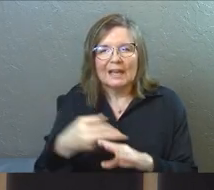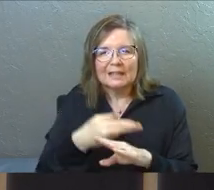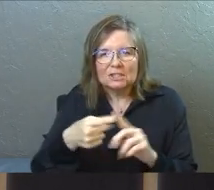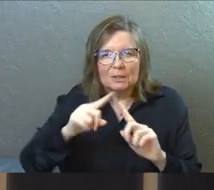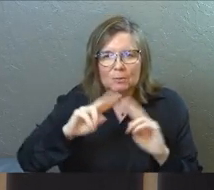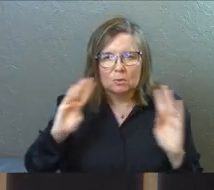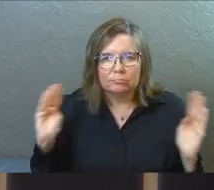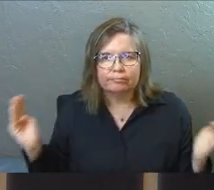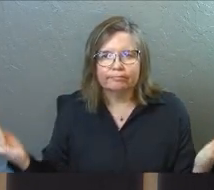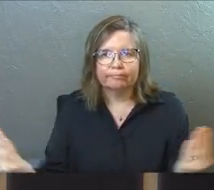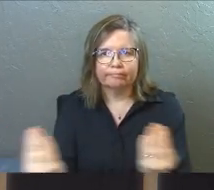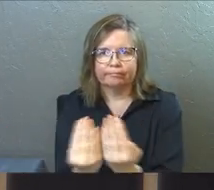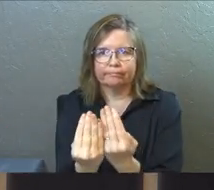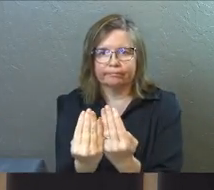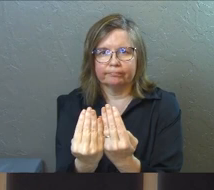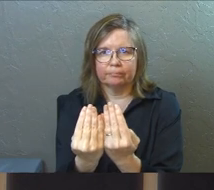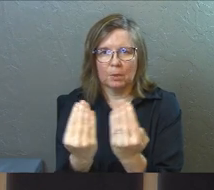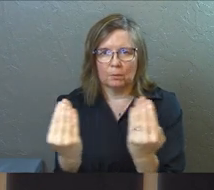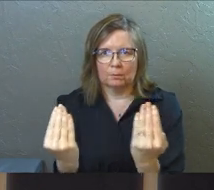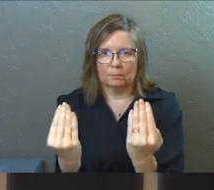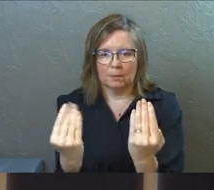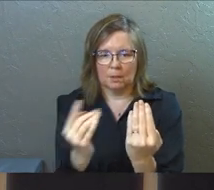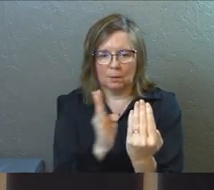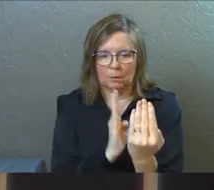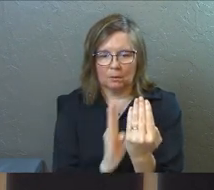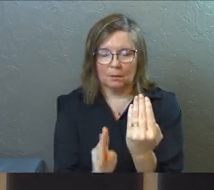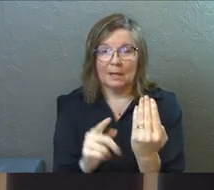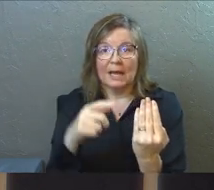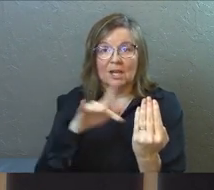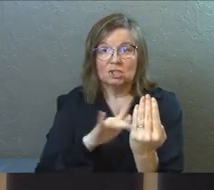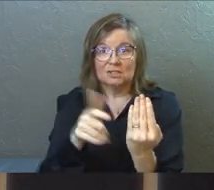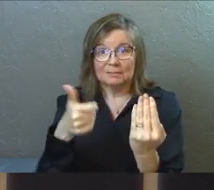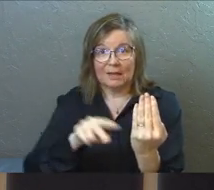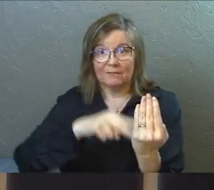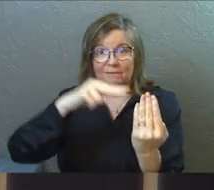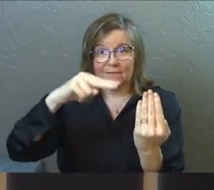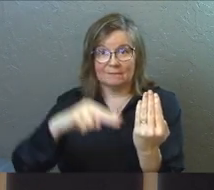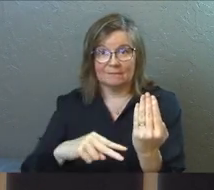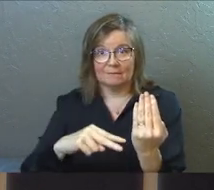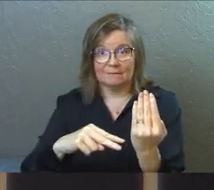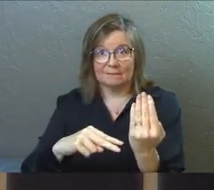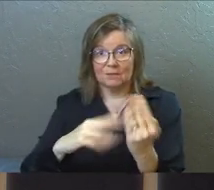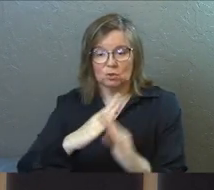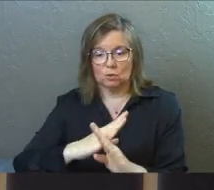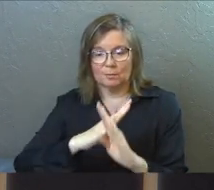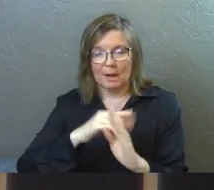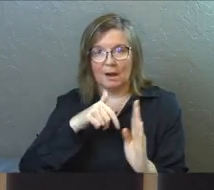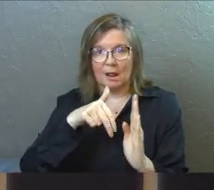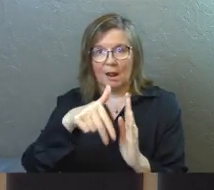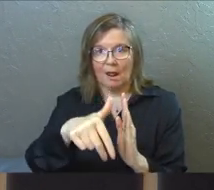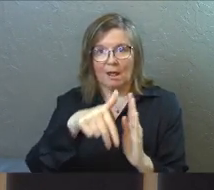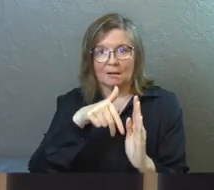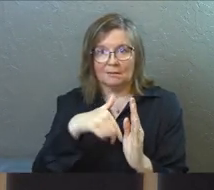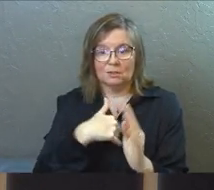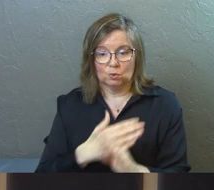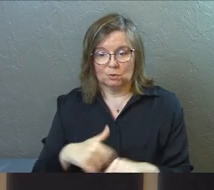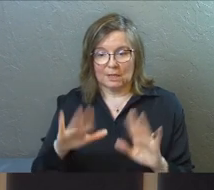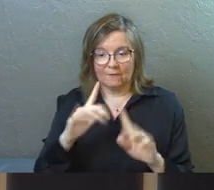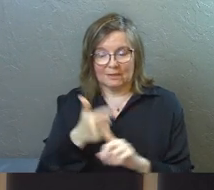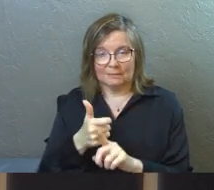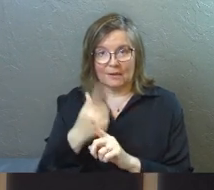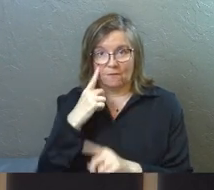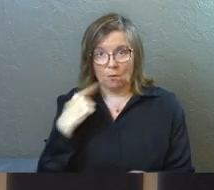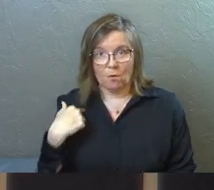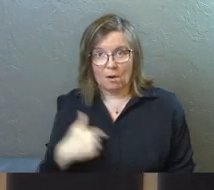like the circle wall. And there was only one opening. Jesus said he laid himself in the opening to protect us and to sacrifice himself for